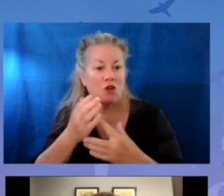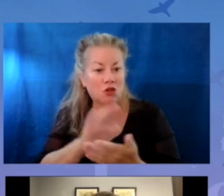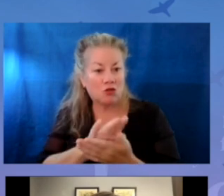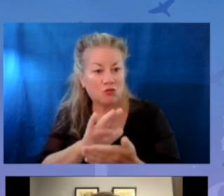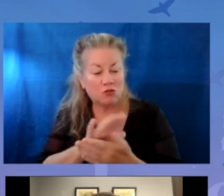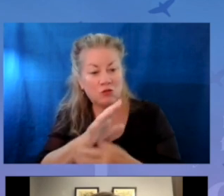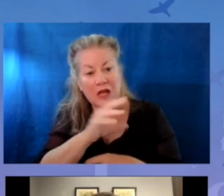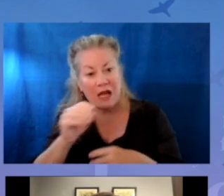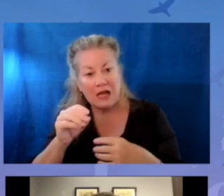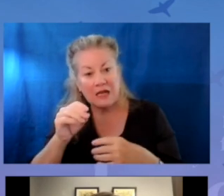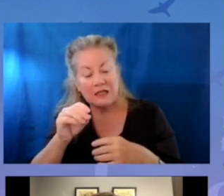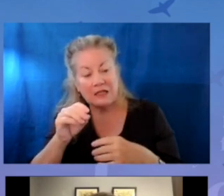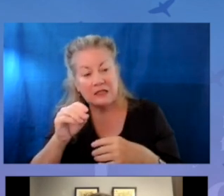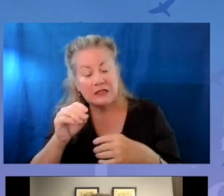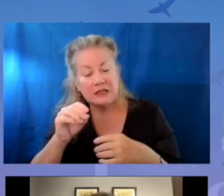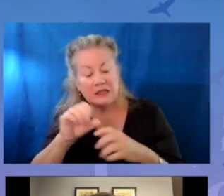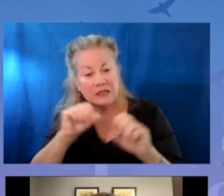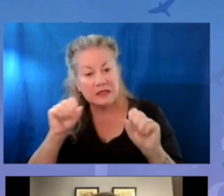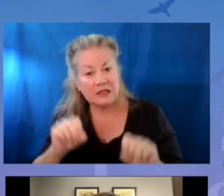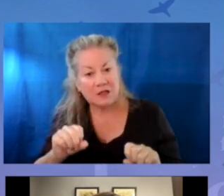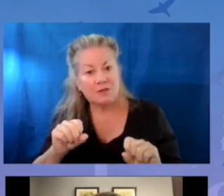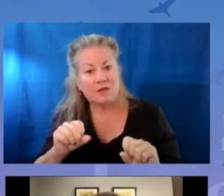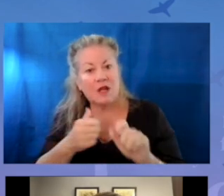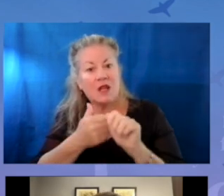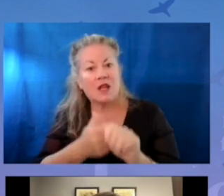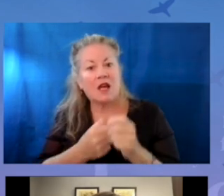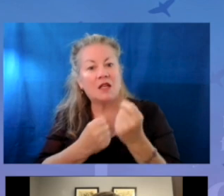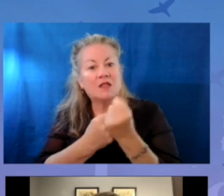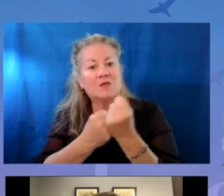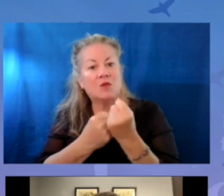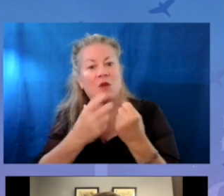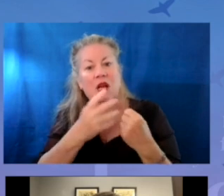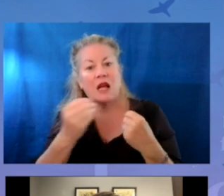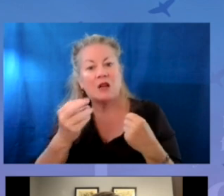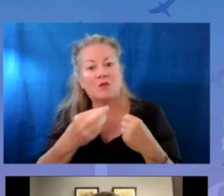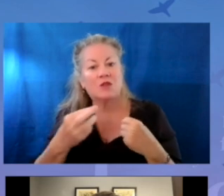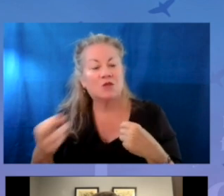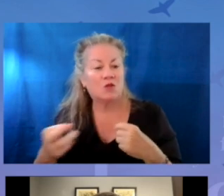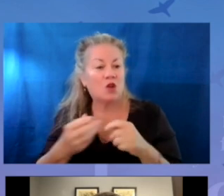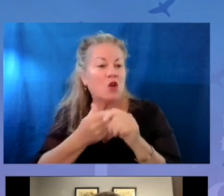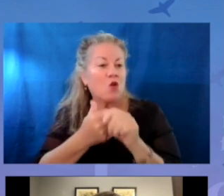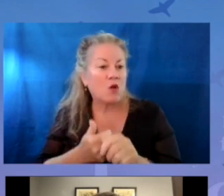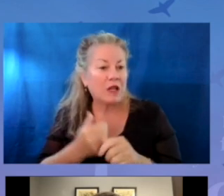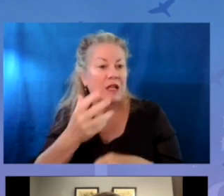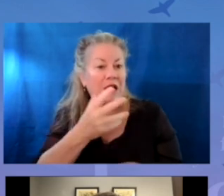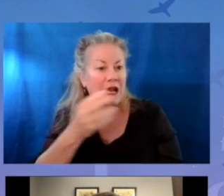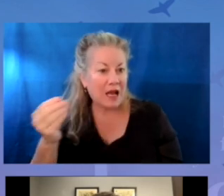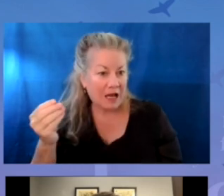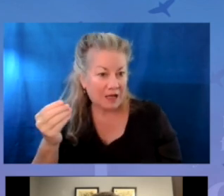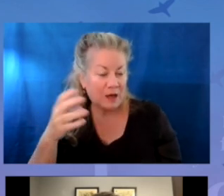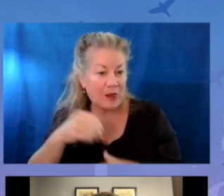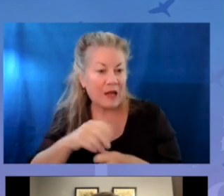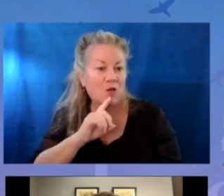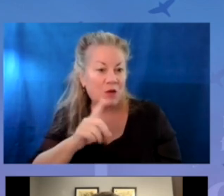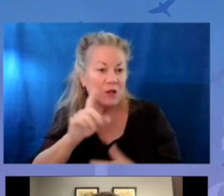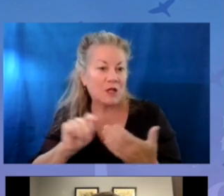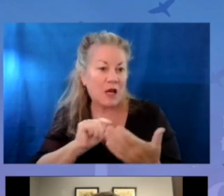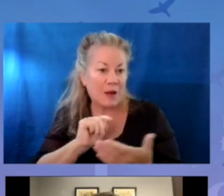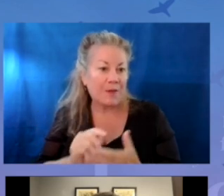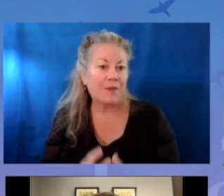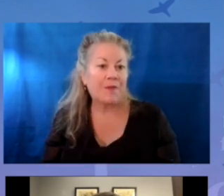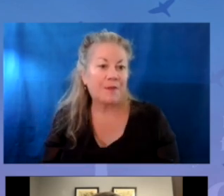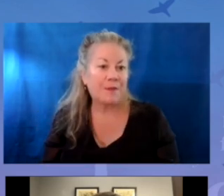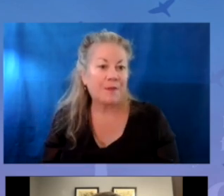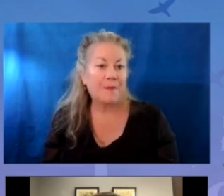and the system, and again, align supports and resources accordingly and in real time.